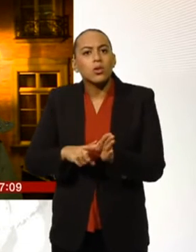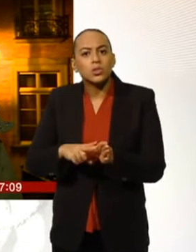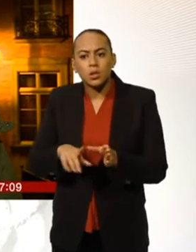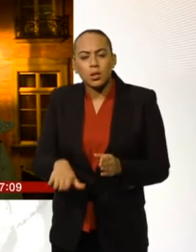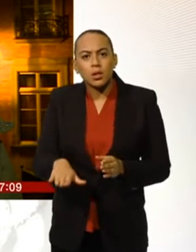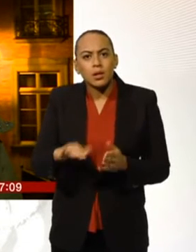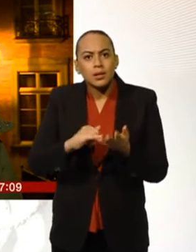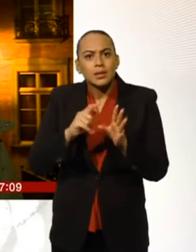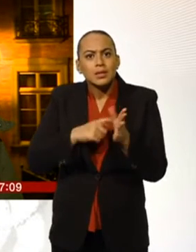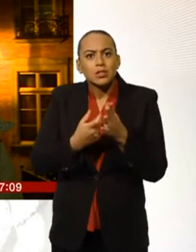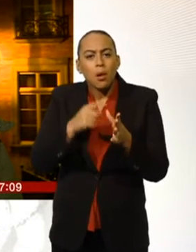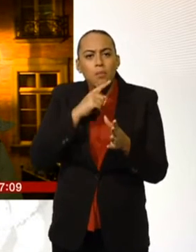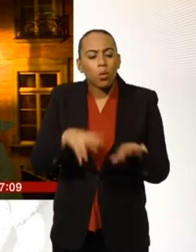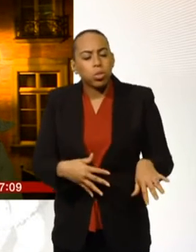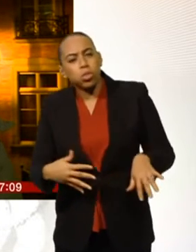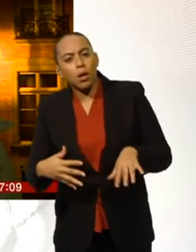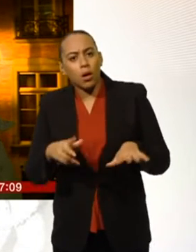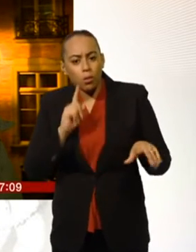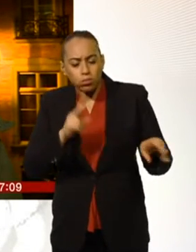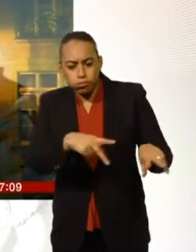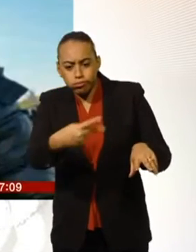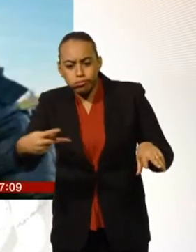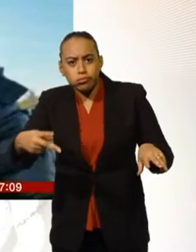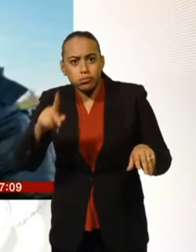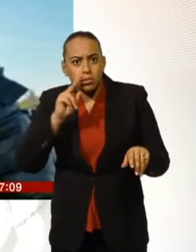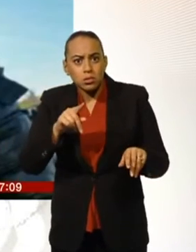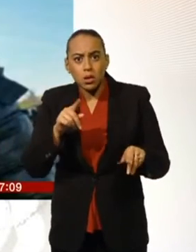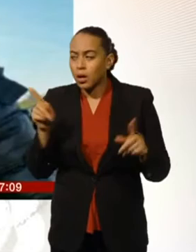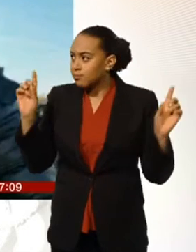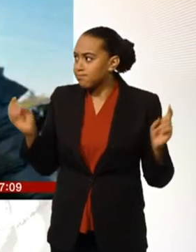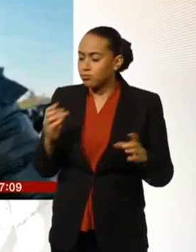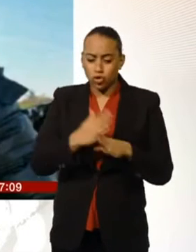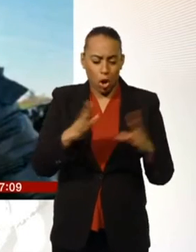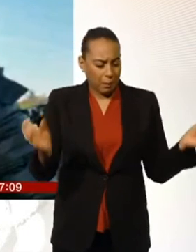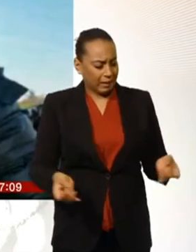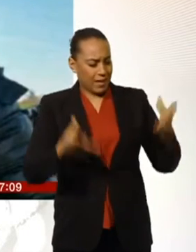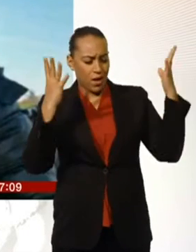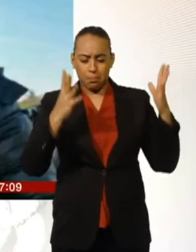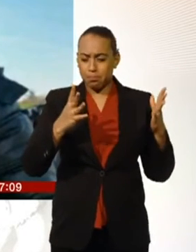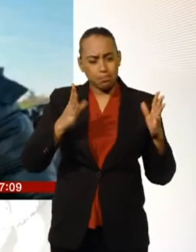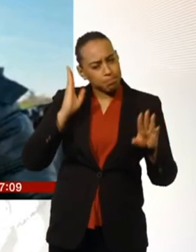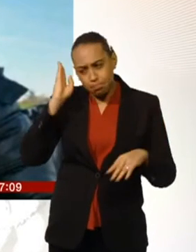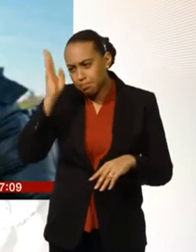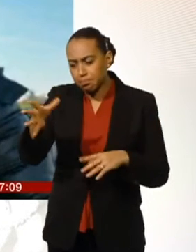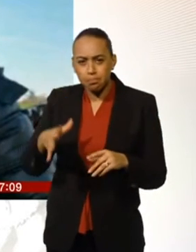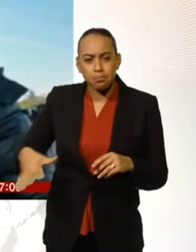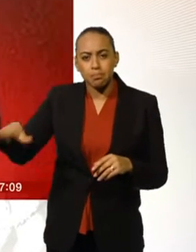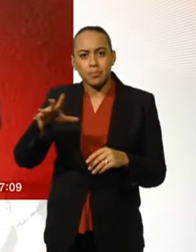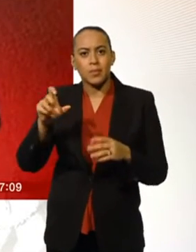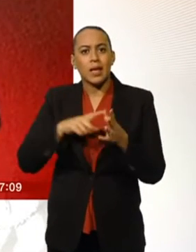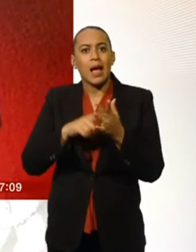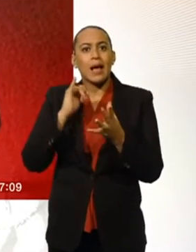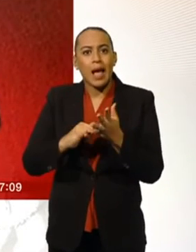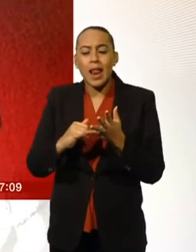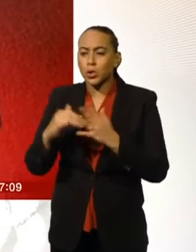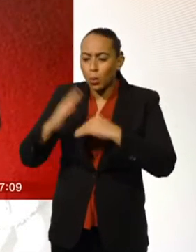little Syrian boy who drowned, that he sold up everything and left his job and came out to the jungle, so called in Calais, to help